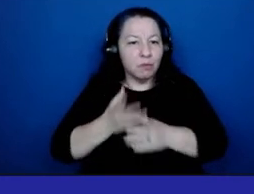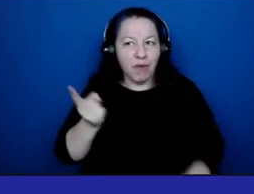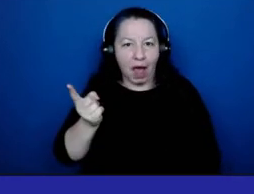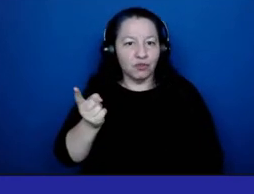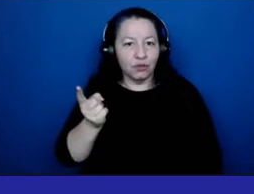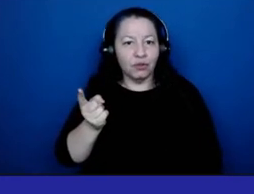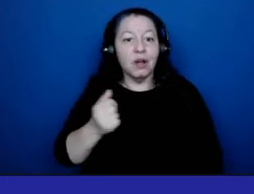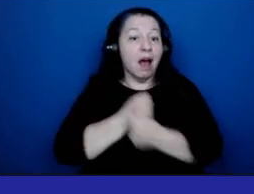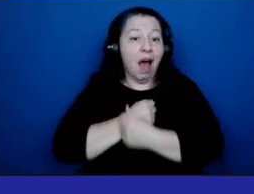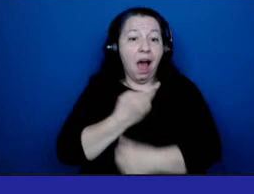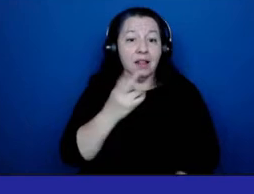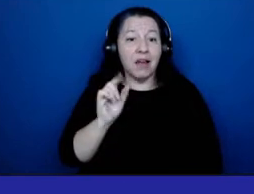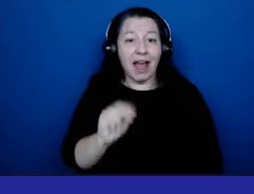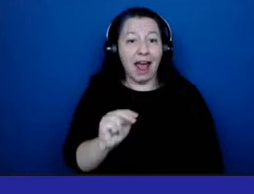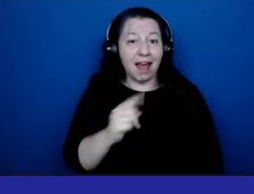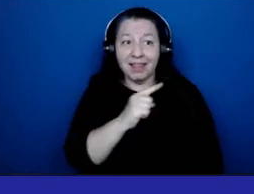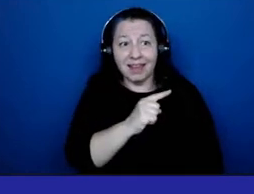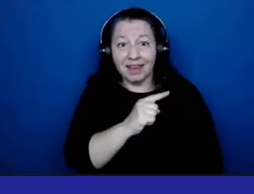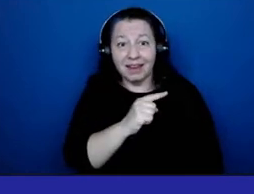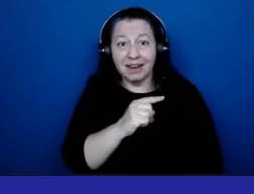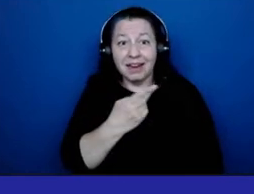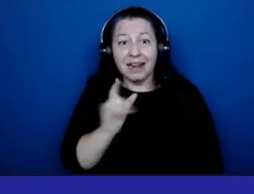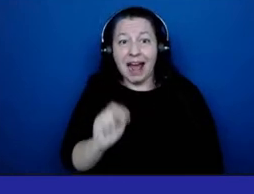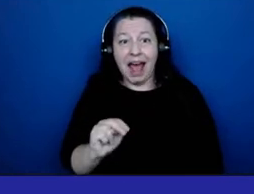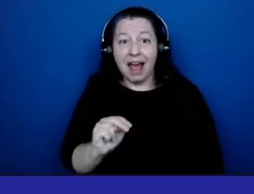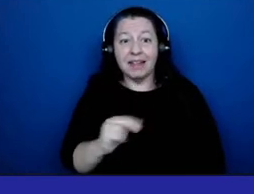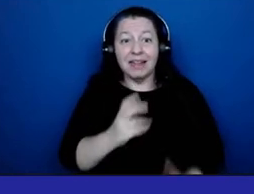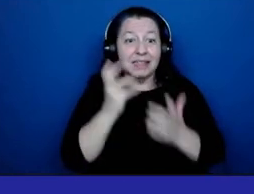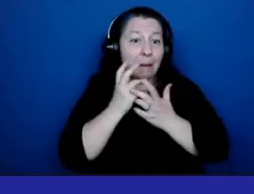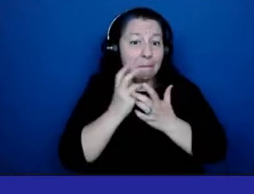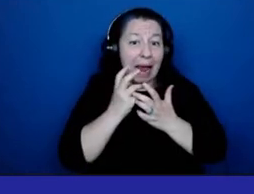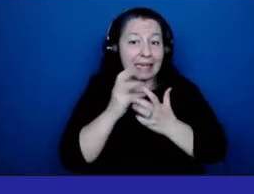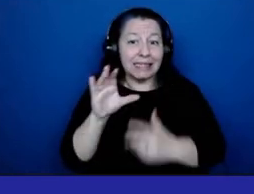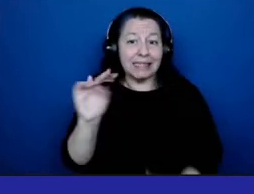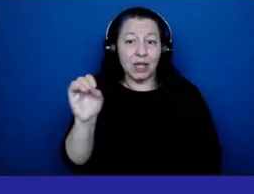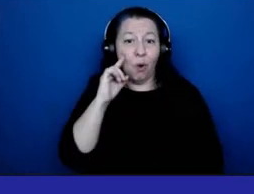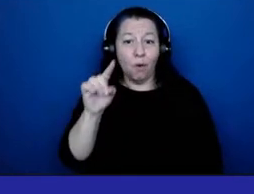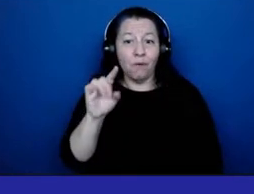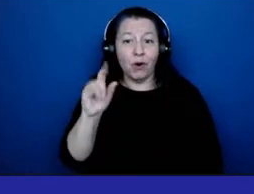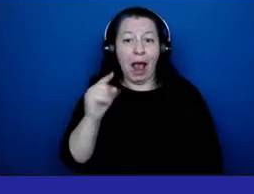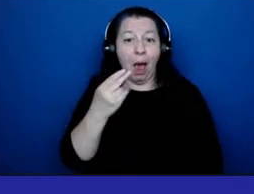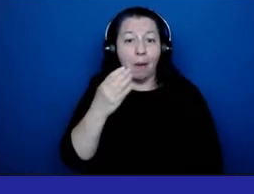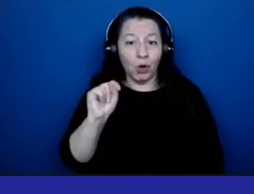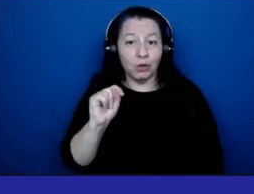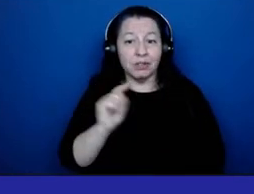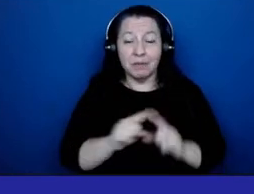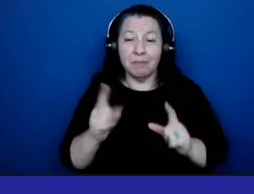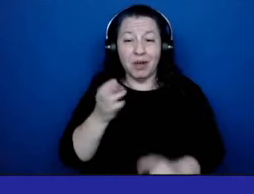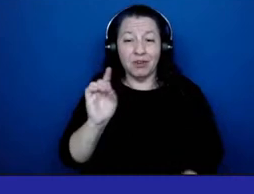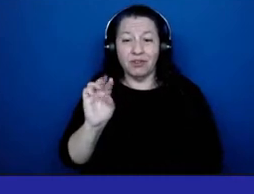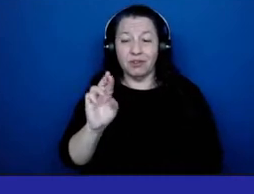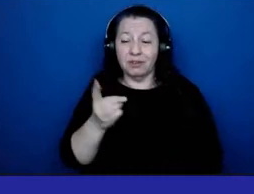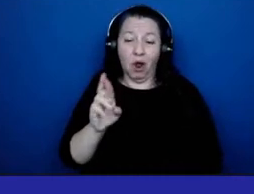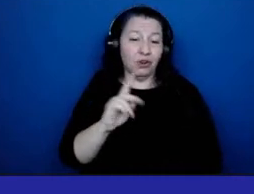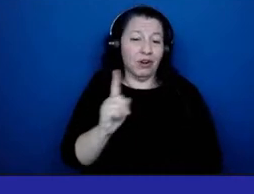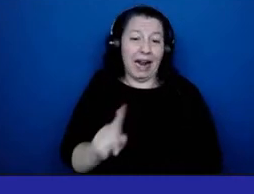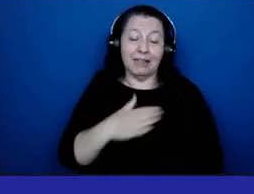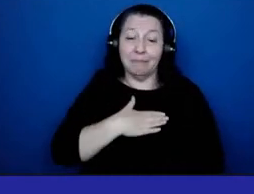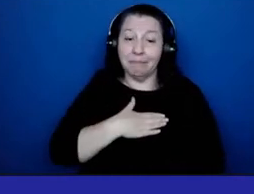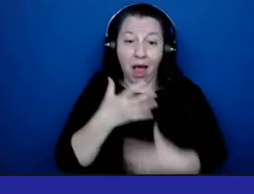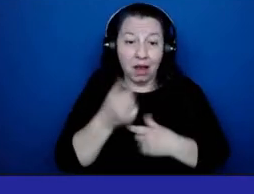I love Helen. Helen is an amazing CEO for Elmhurst. And Dr. Katz, my confidence in you has always been high.